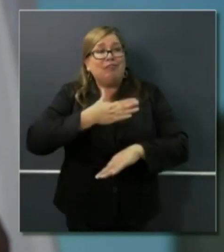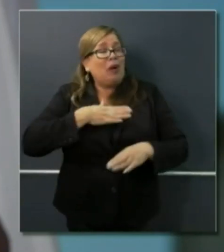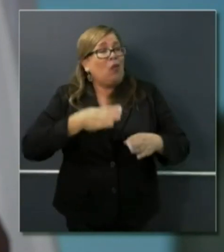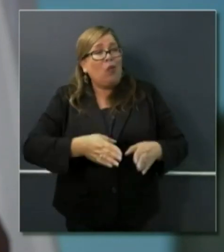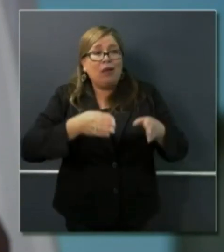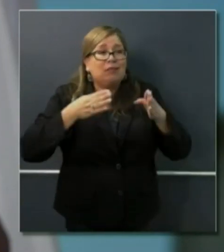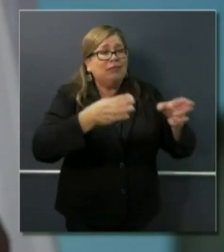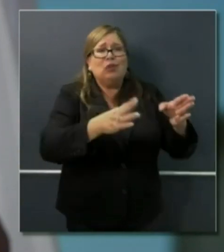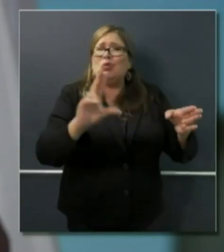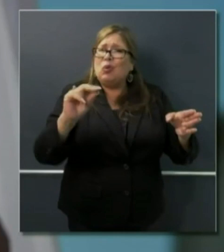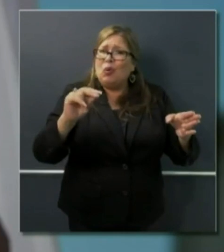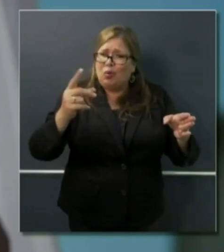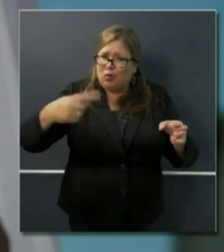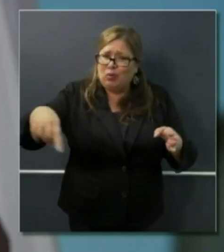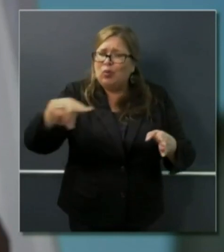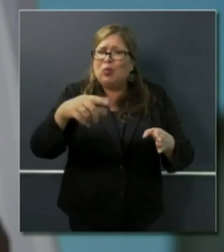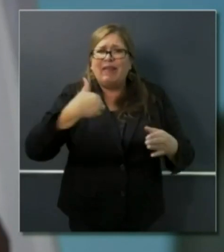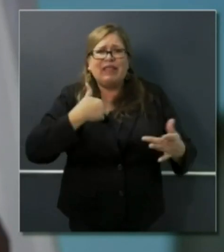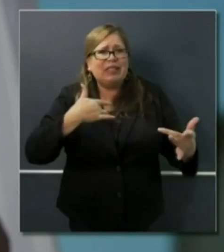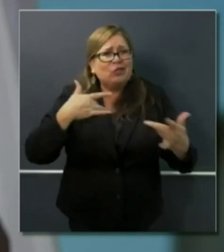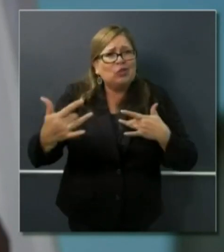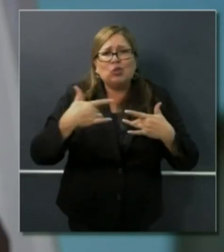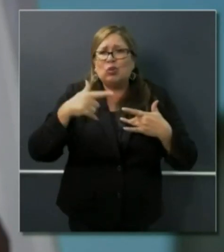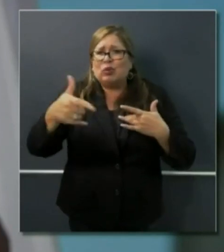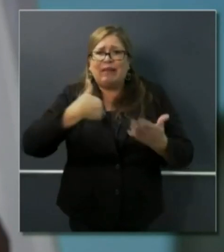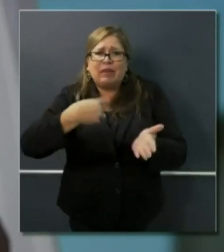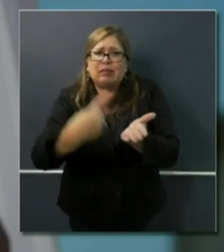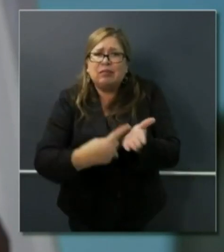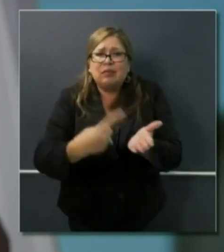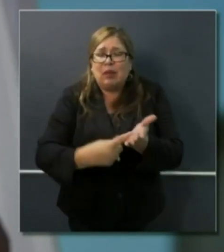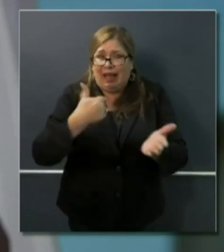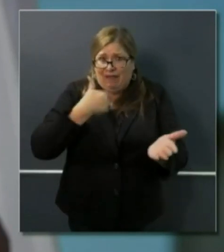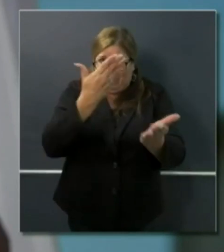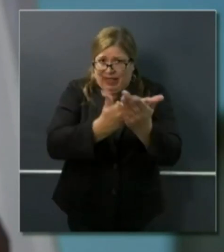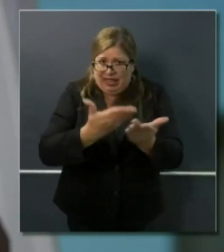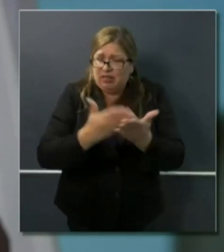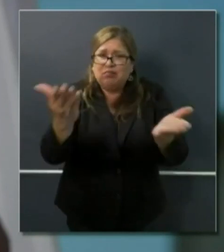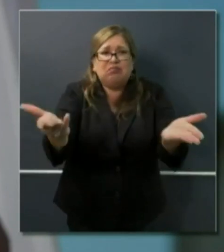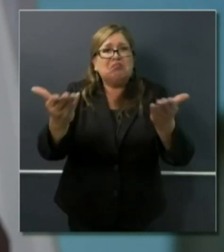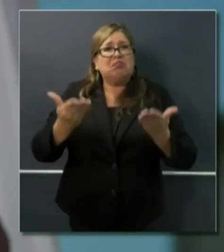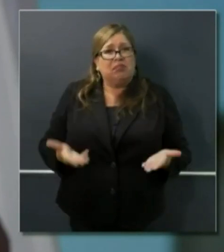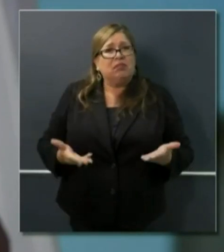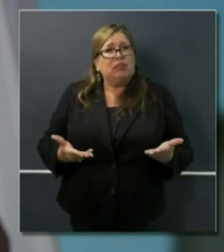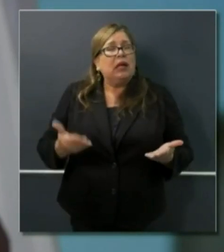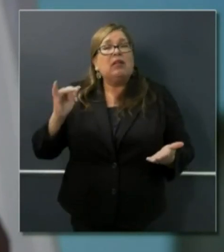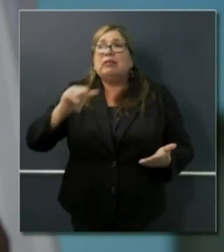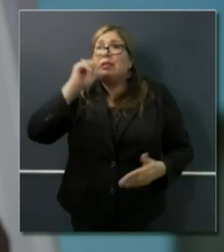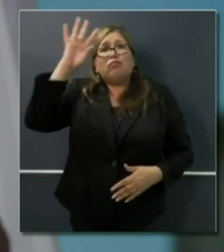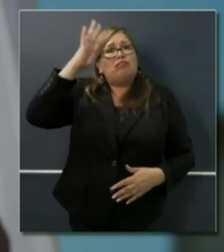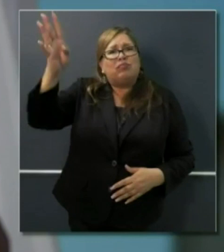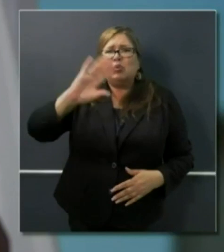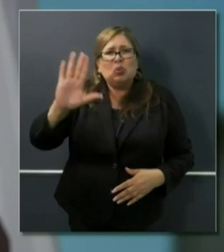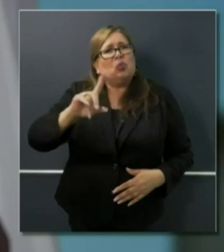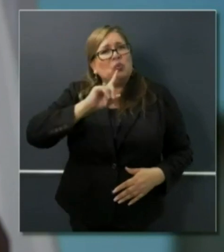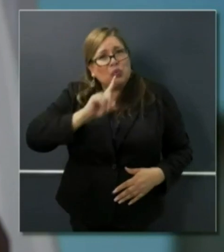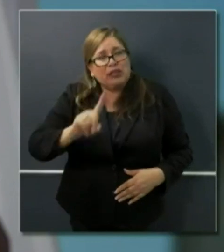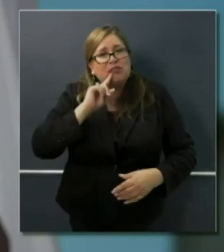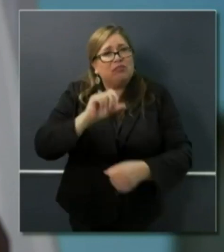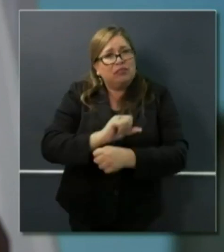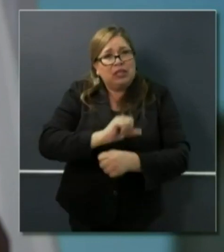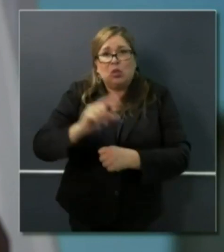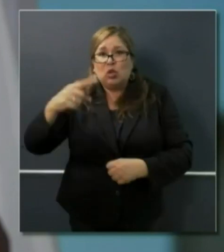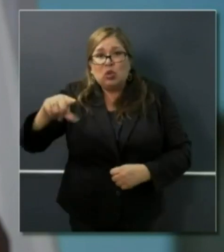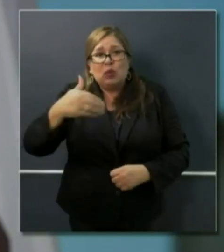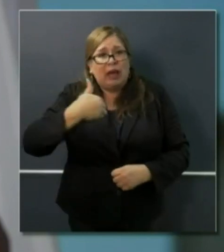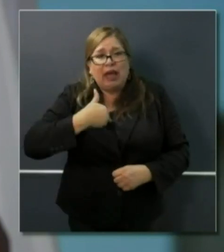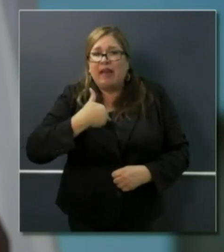yesterday, are open to argument and we are driven by evidence. That's not rhetorical. That's real. And as I said, the